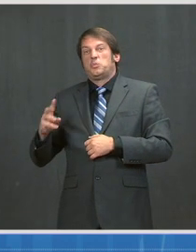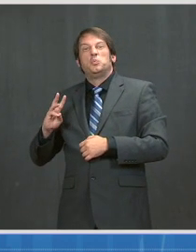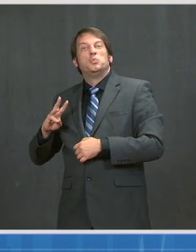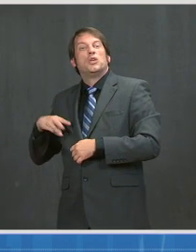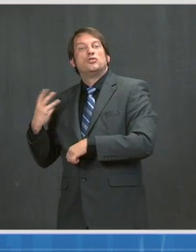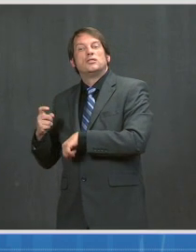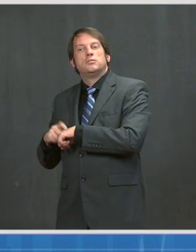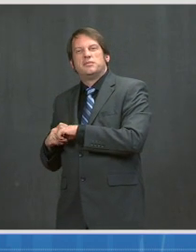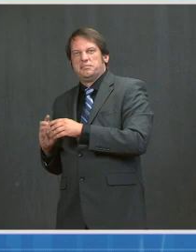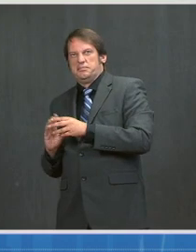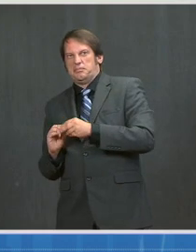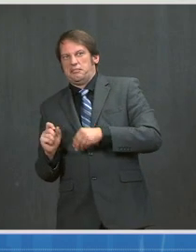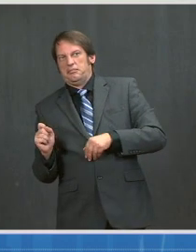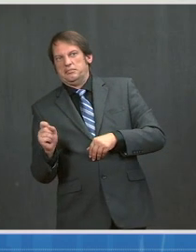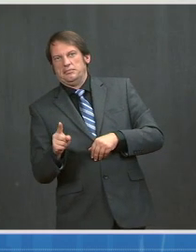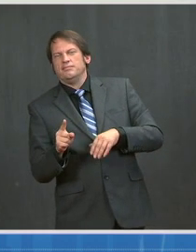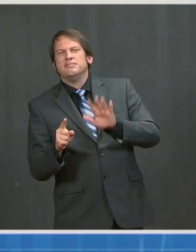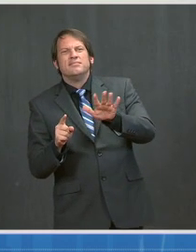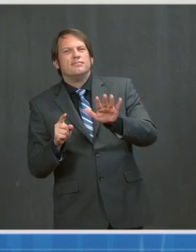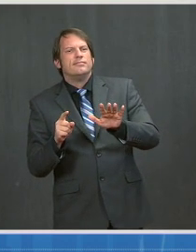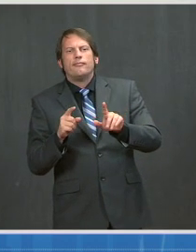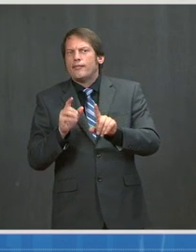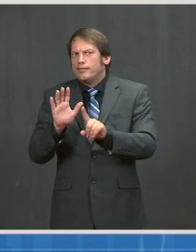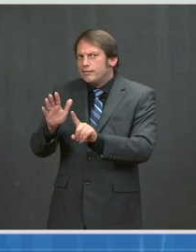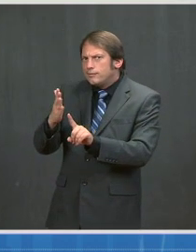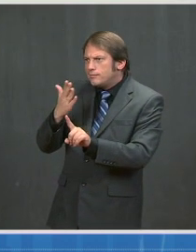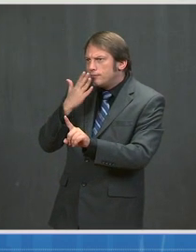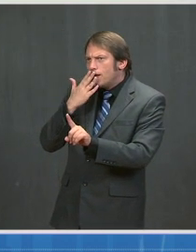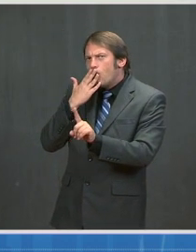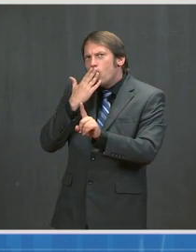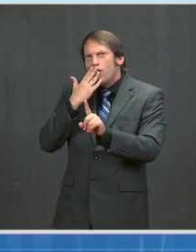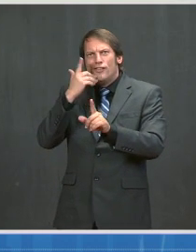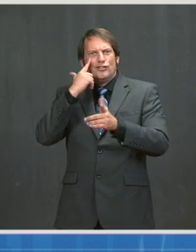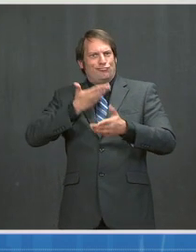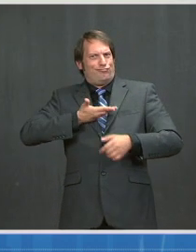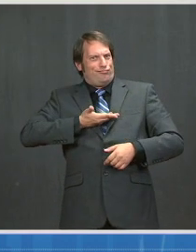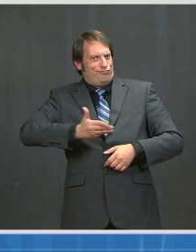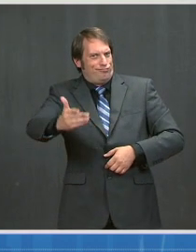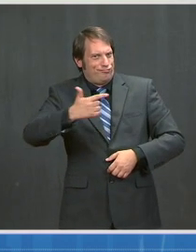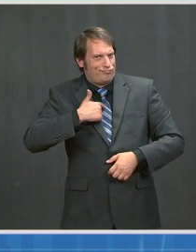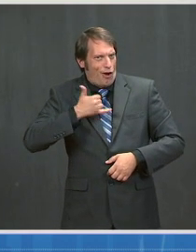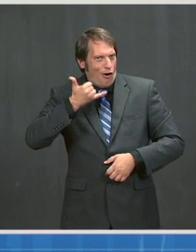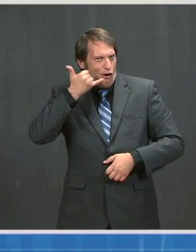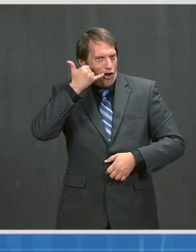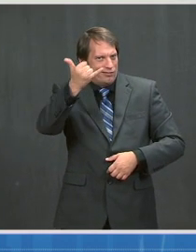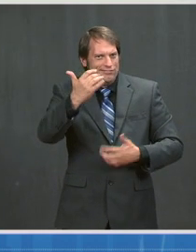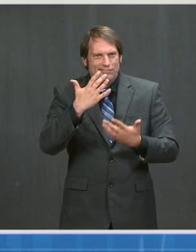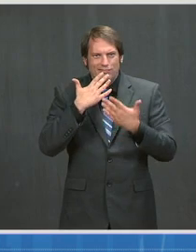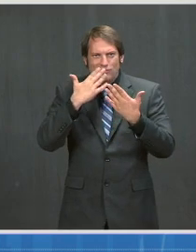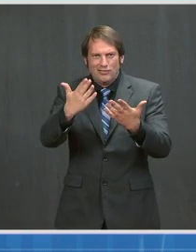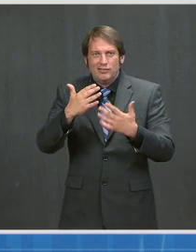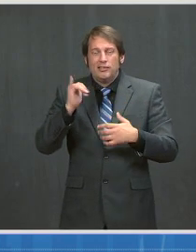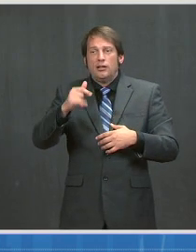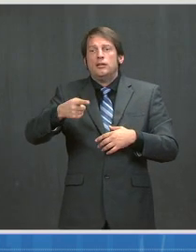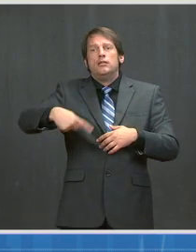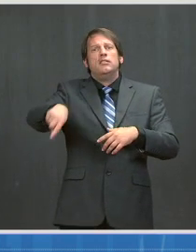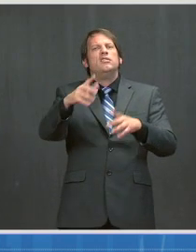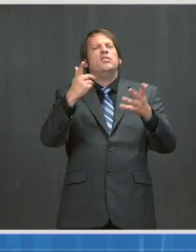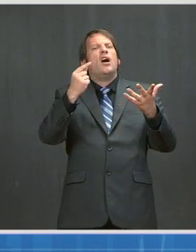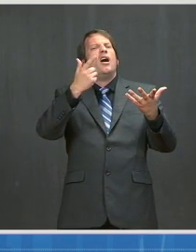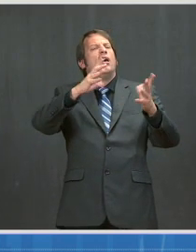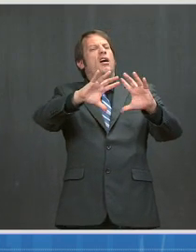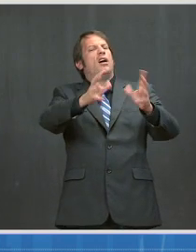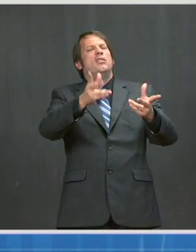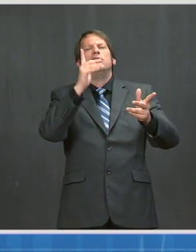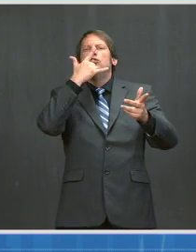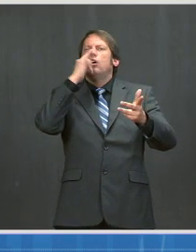Hey, thanks for doing the call. Can you talk a little bit more about this demographic shift with the age? How much of that is, as we